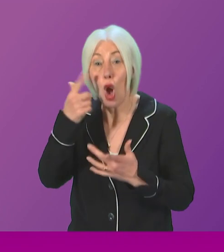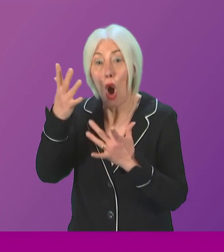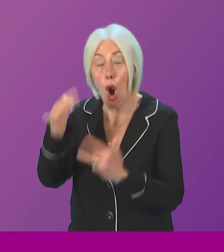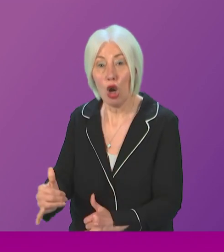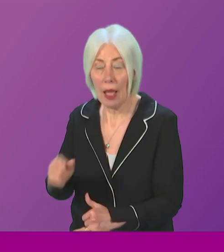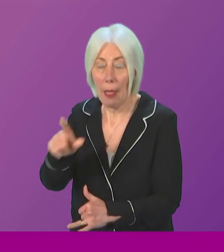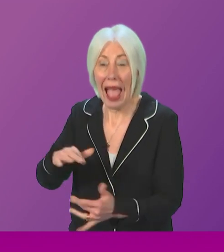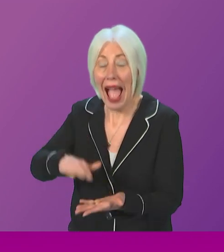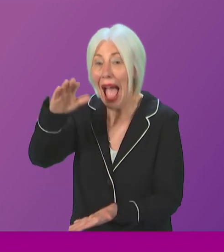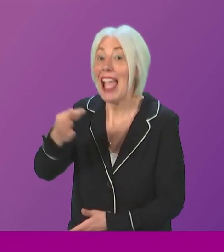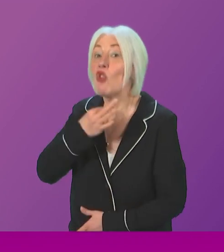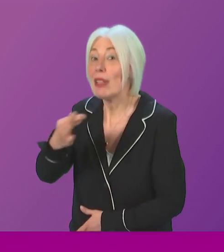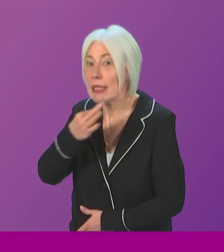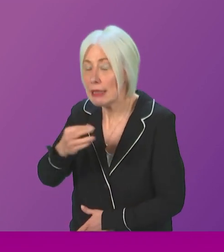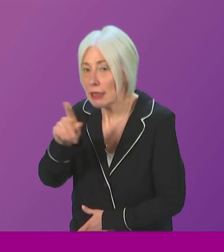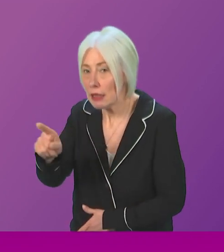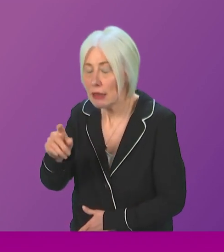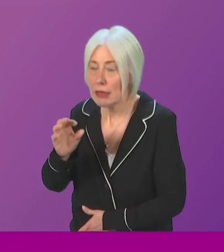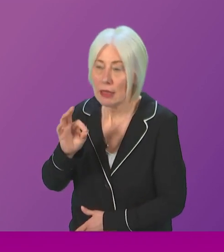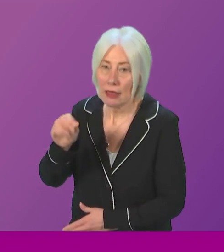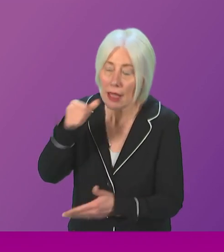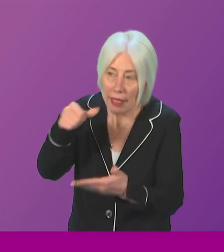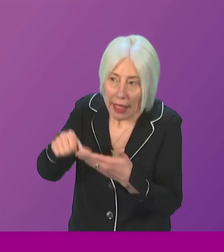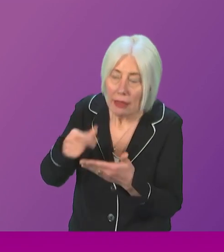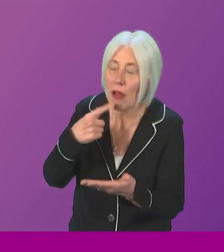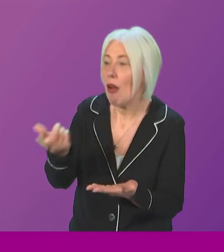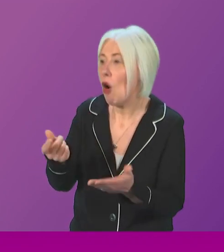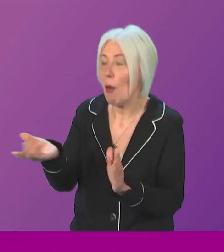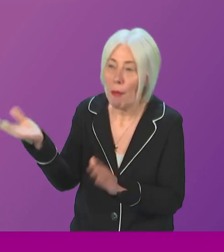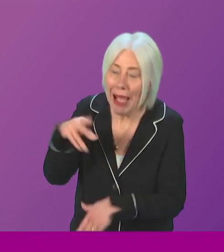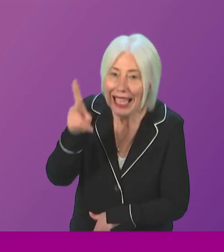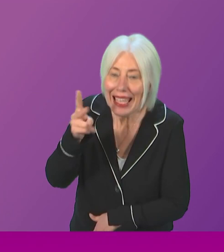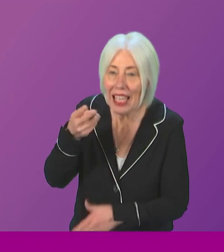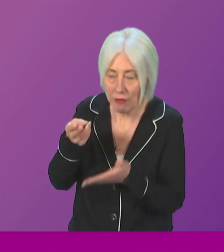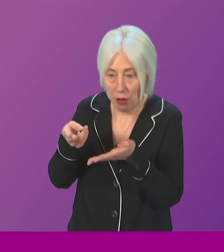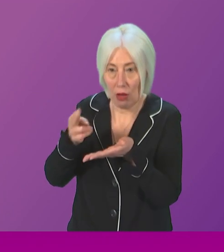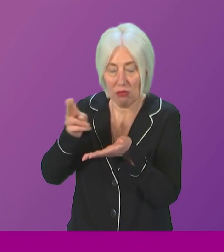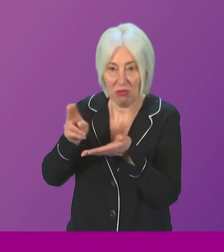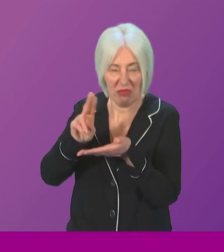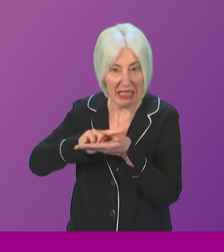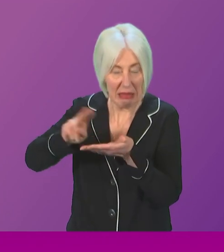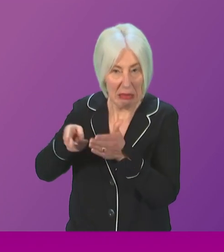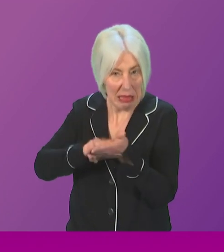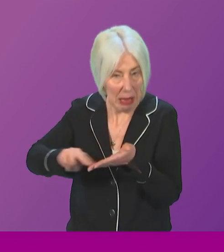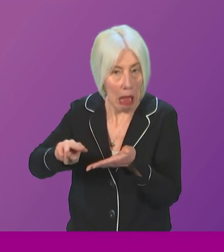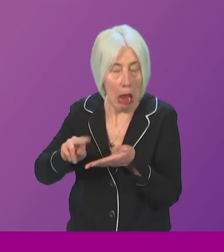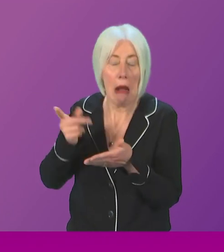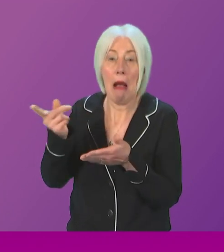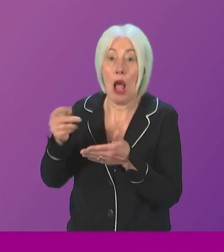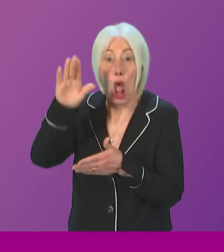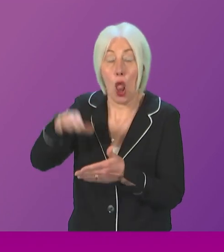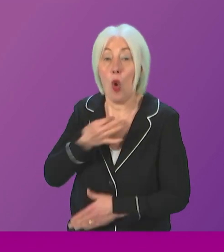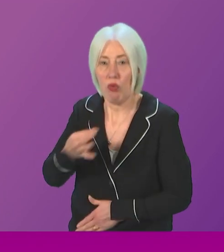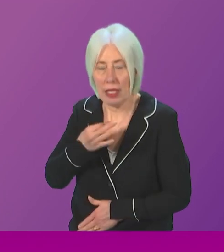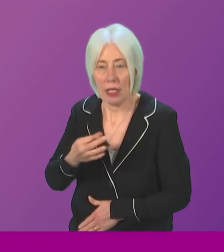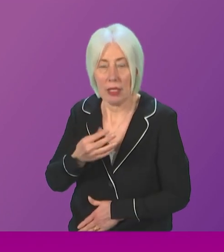most at risk. And if you are receiving a letter or being asked to come back in for screening, there is still low risk. But that, of course, there is